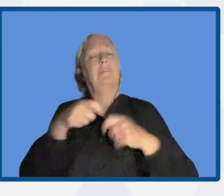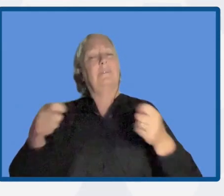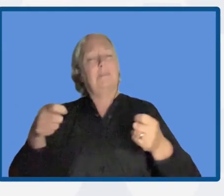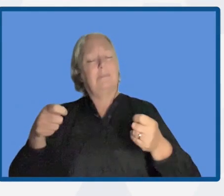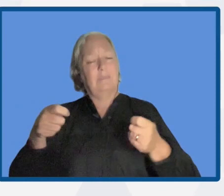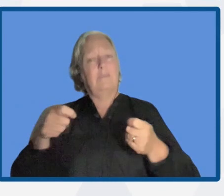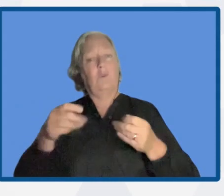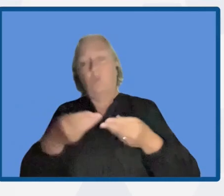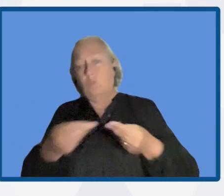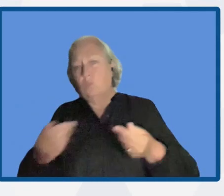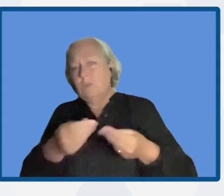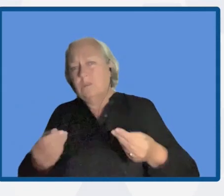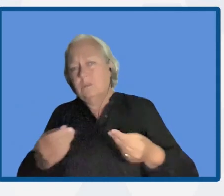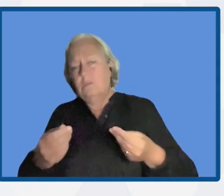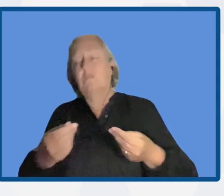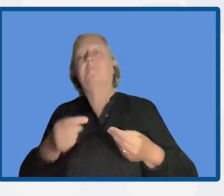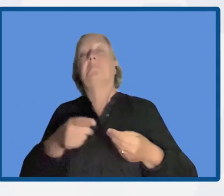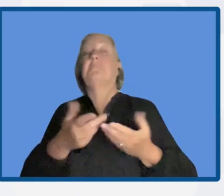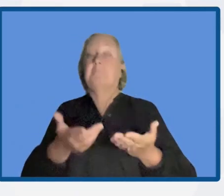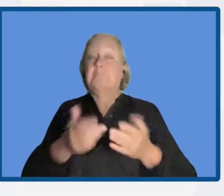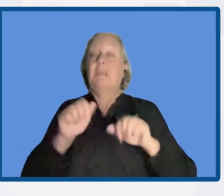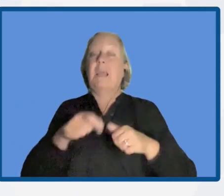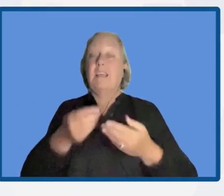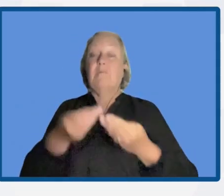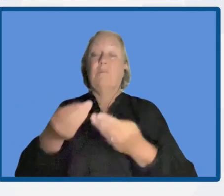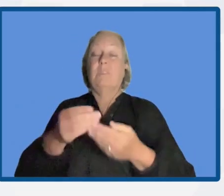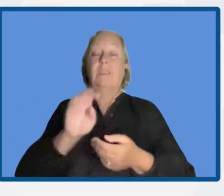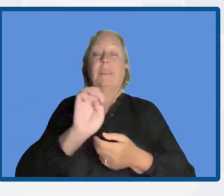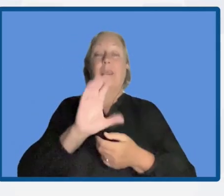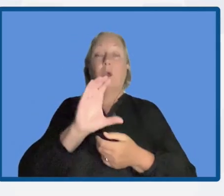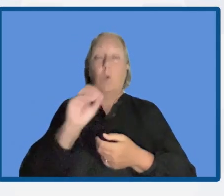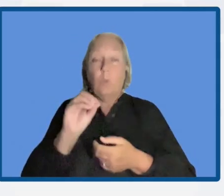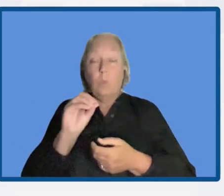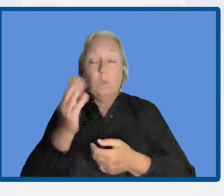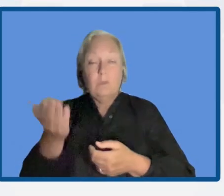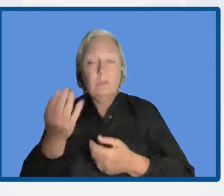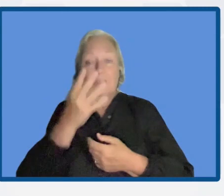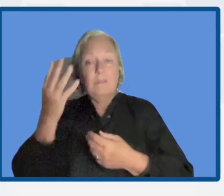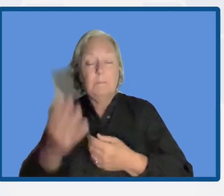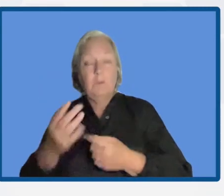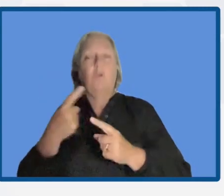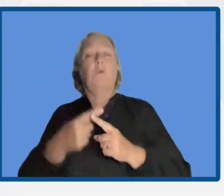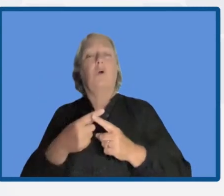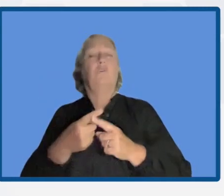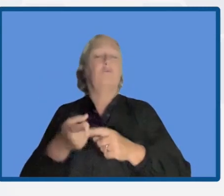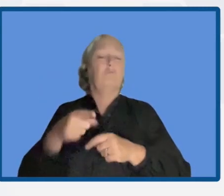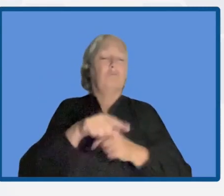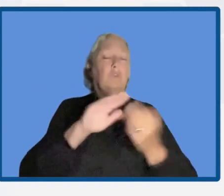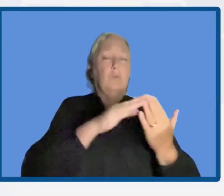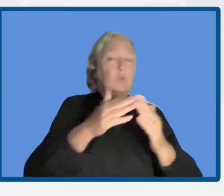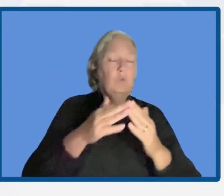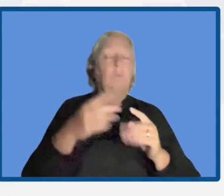both to ecosystems and to neighboring communities and cities.